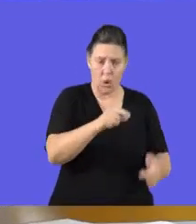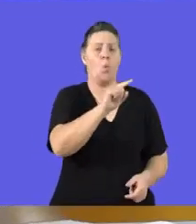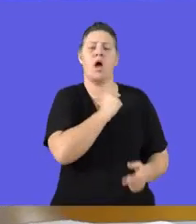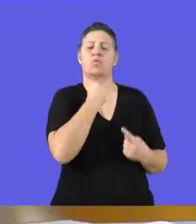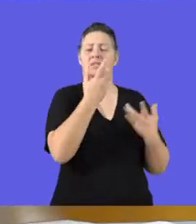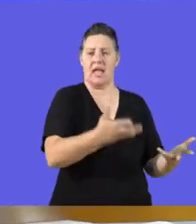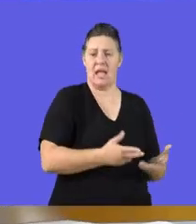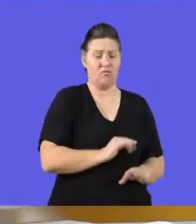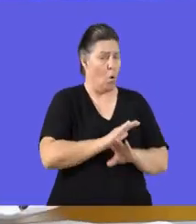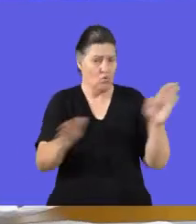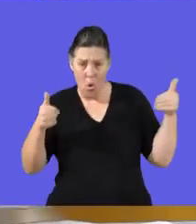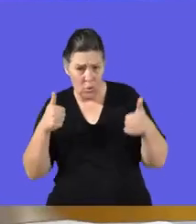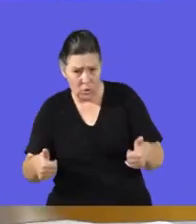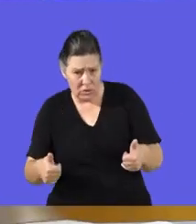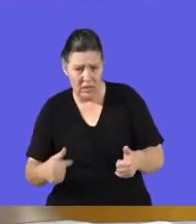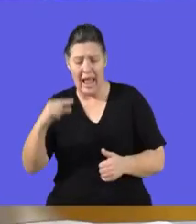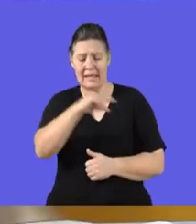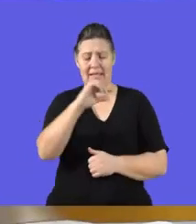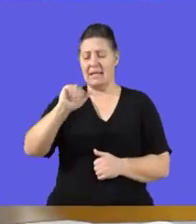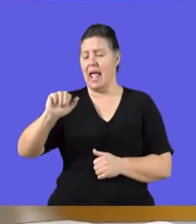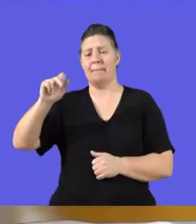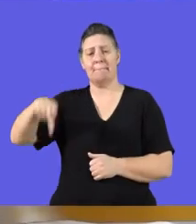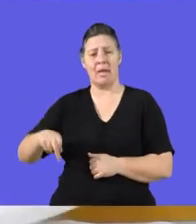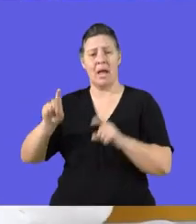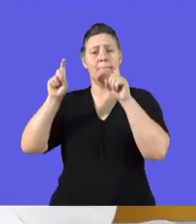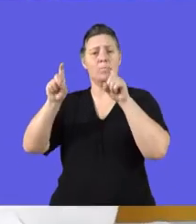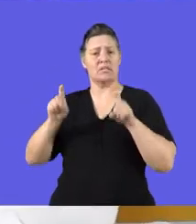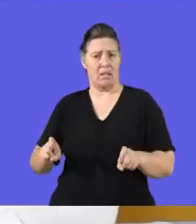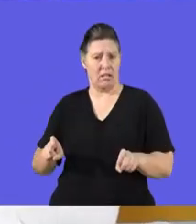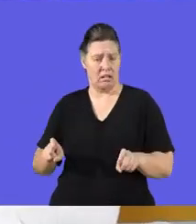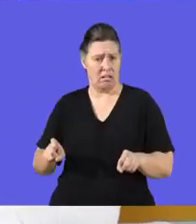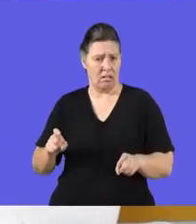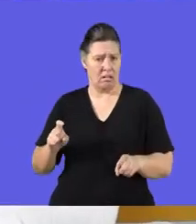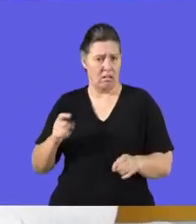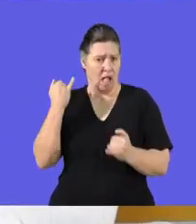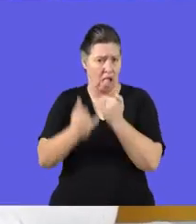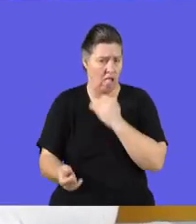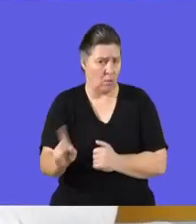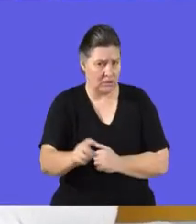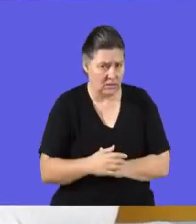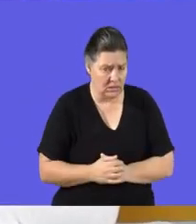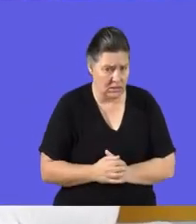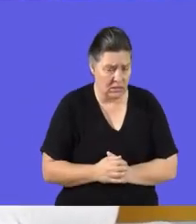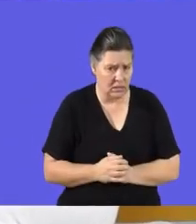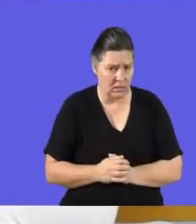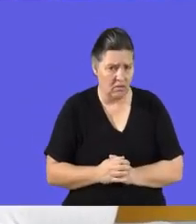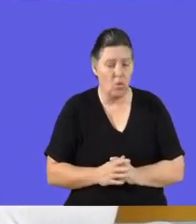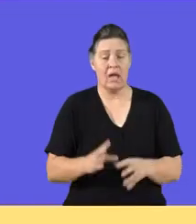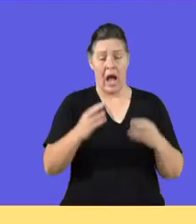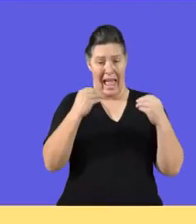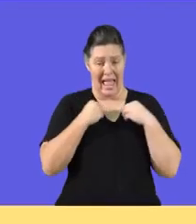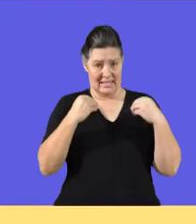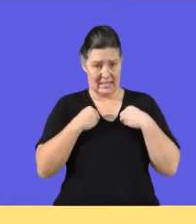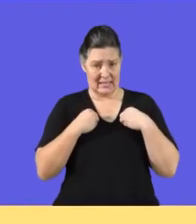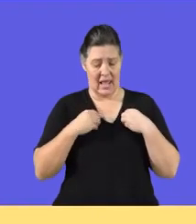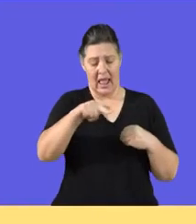say so? If it is not a good decision, which gap principle are you relying on? The moment we talk about